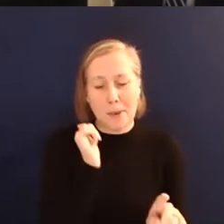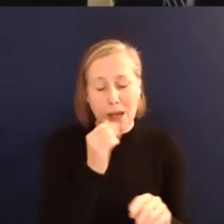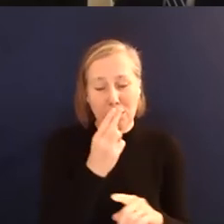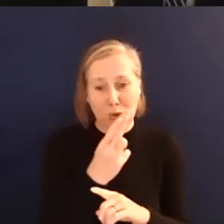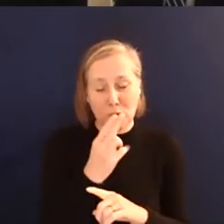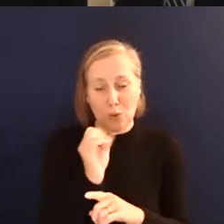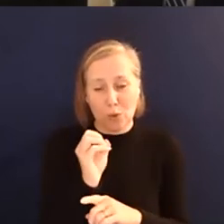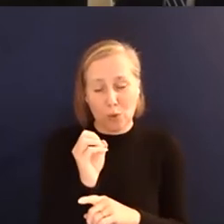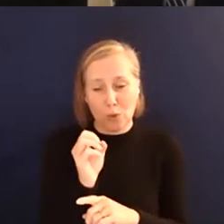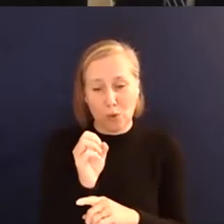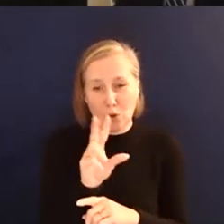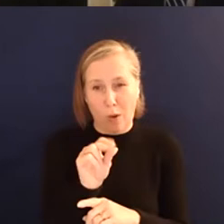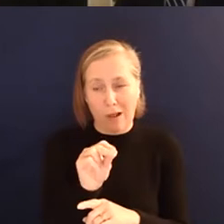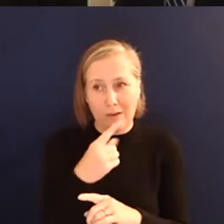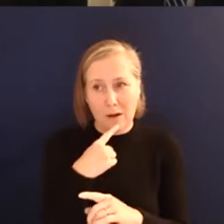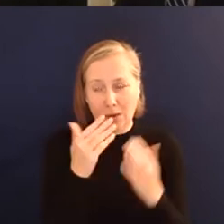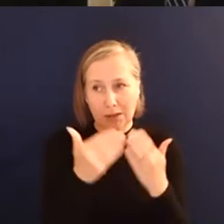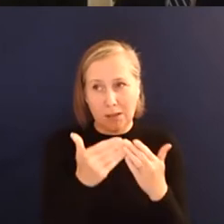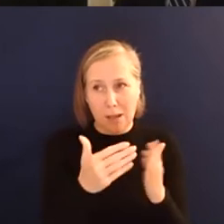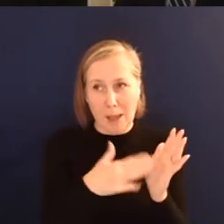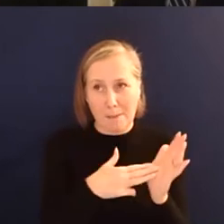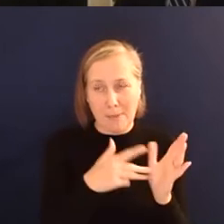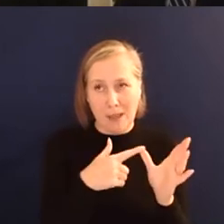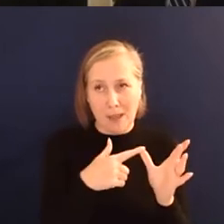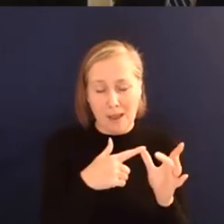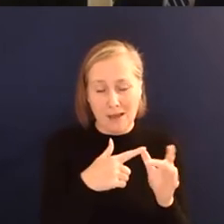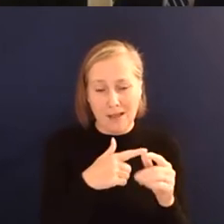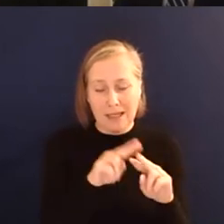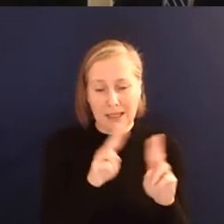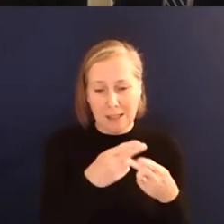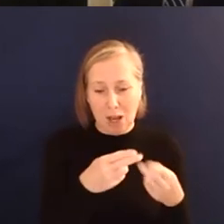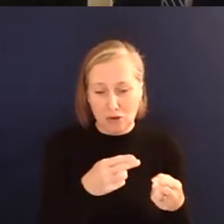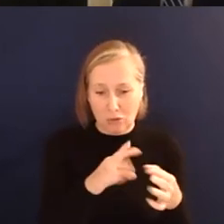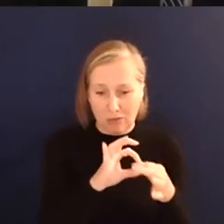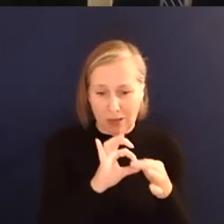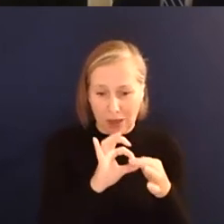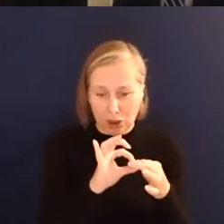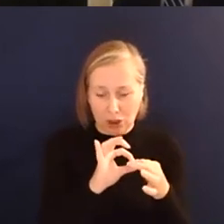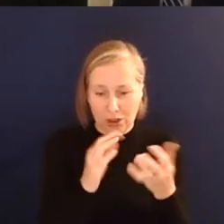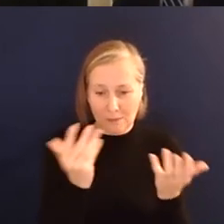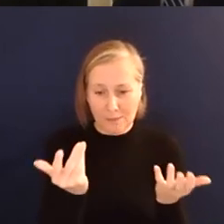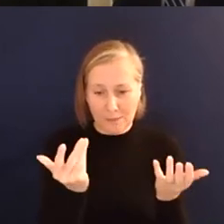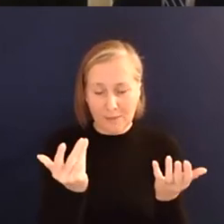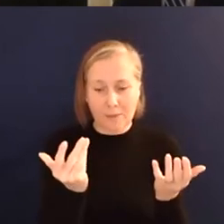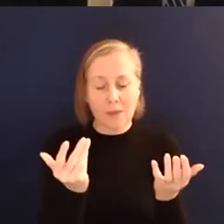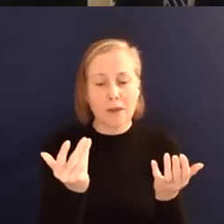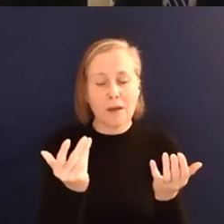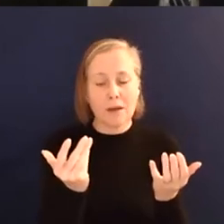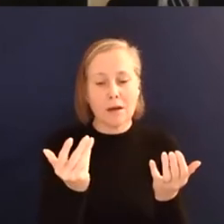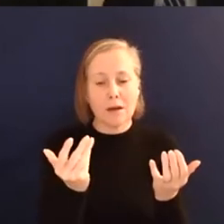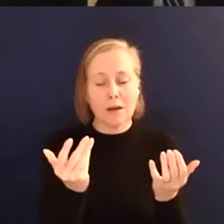while I was studying for my MA in international relations, I suffered